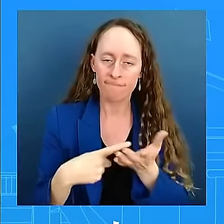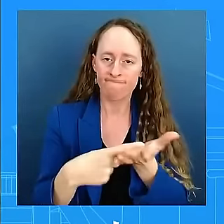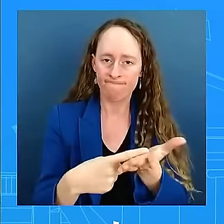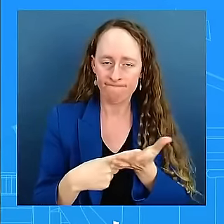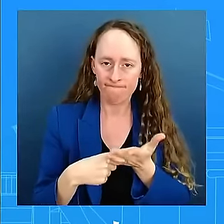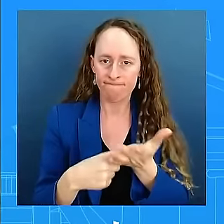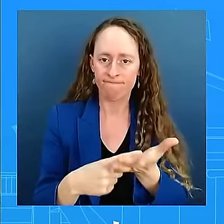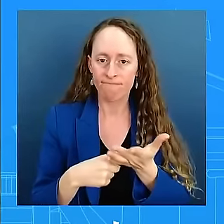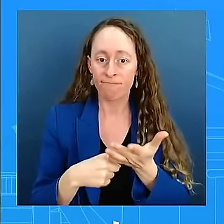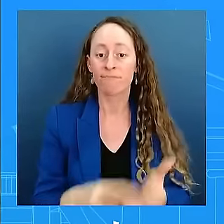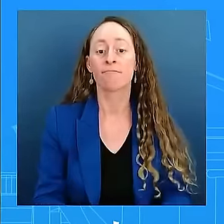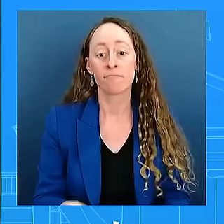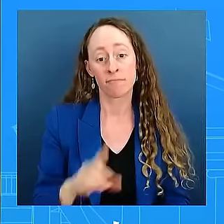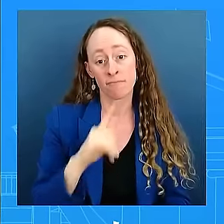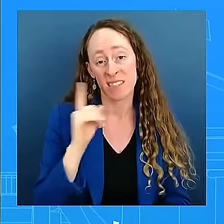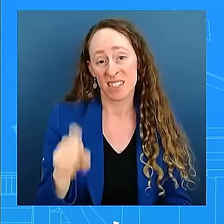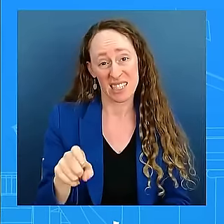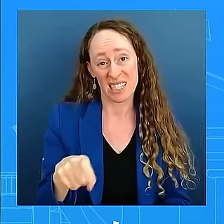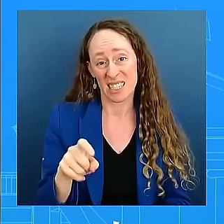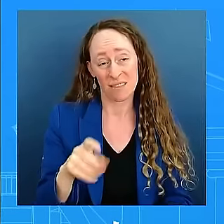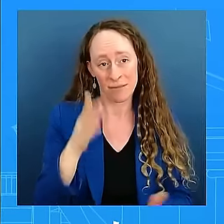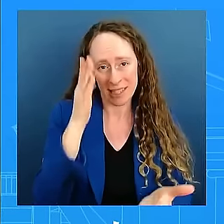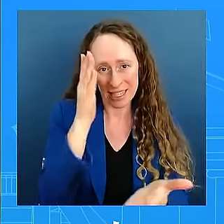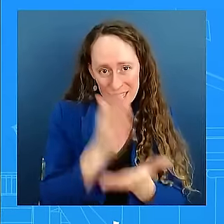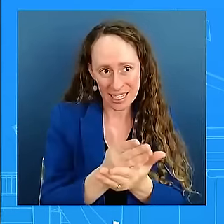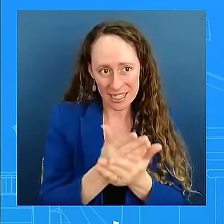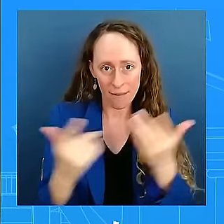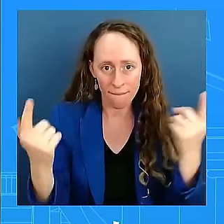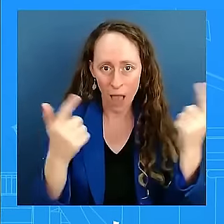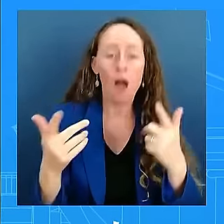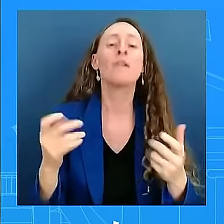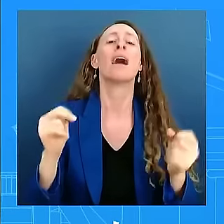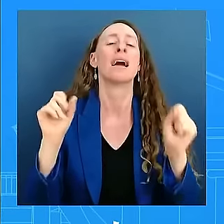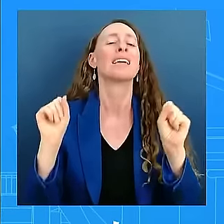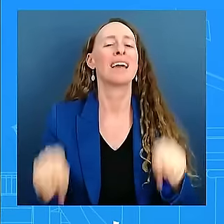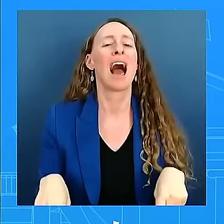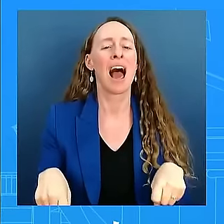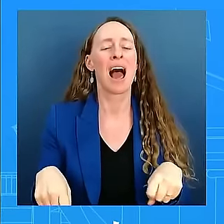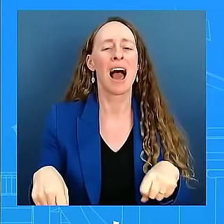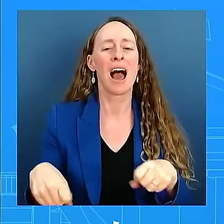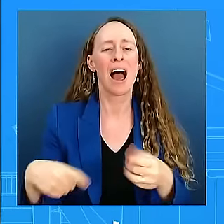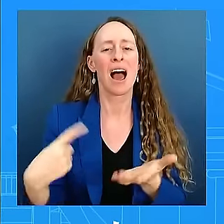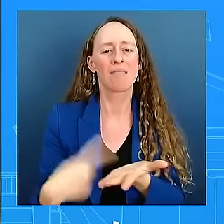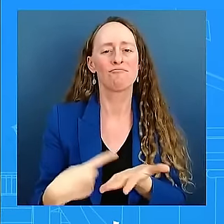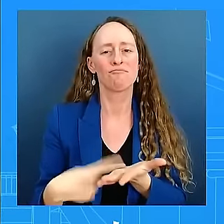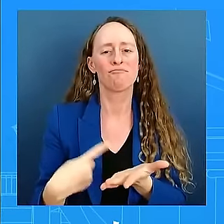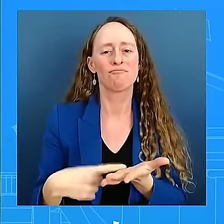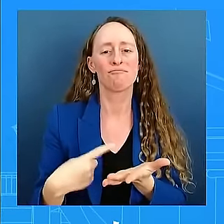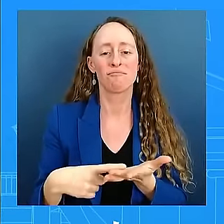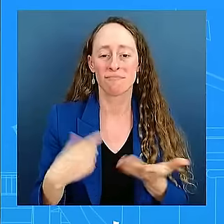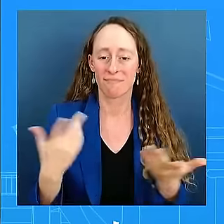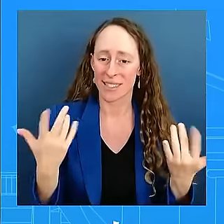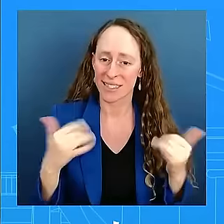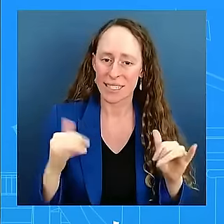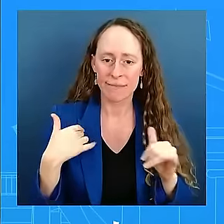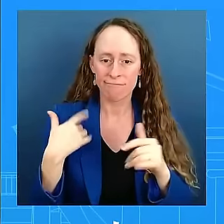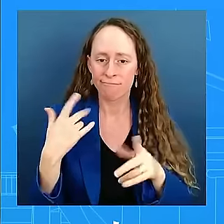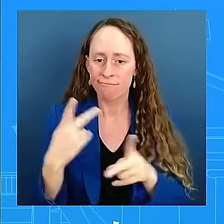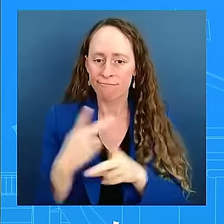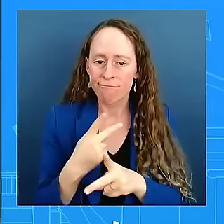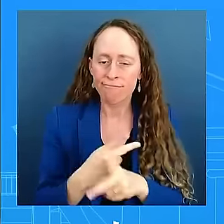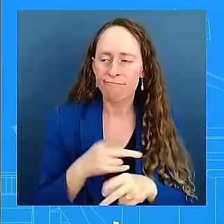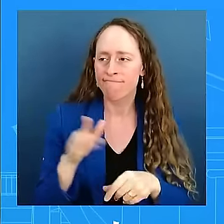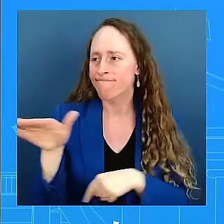ceasefire in order to get there. We're going to have those conversations, and we're certainly, when the right moment, to press